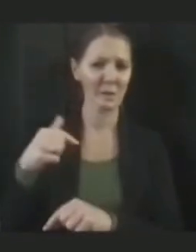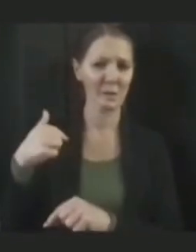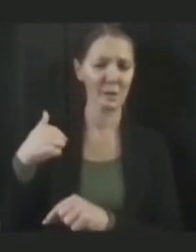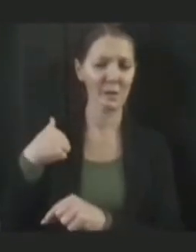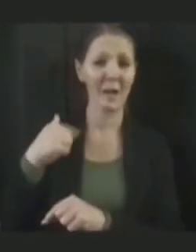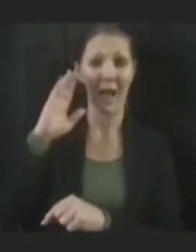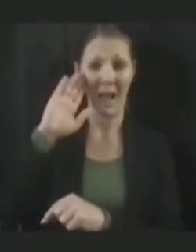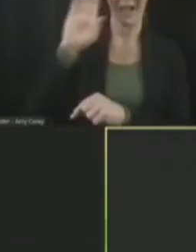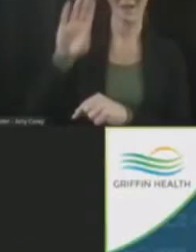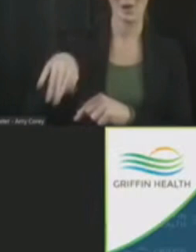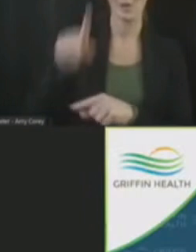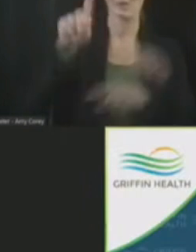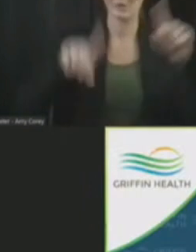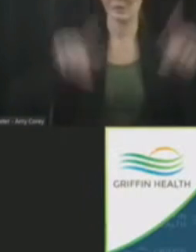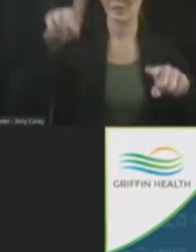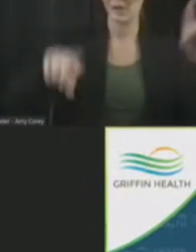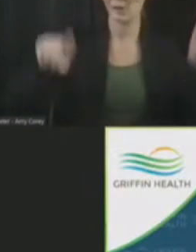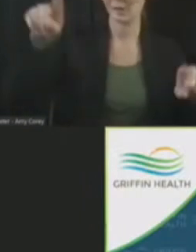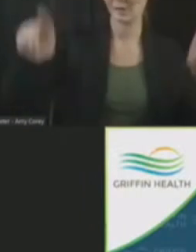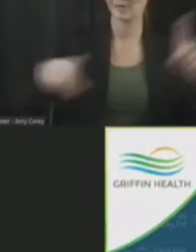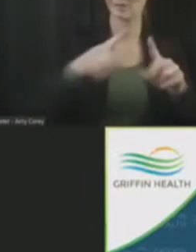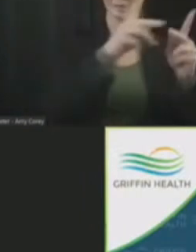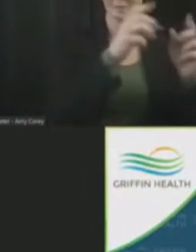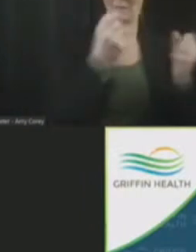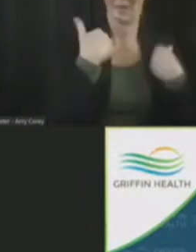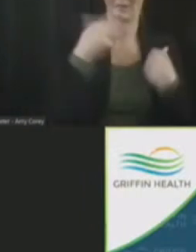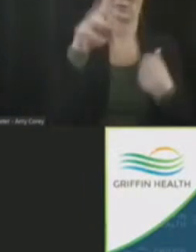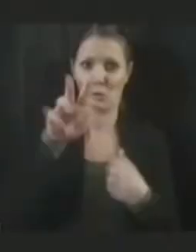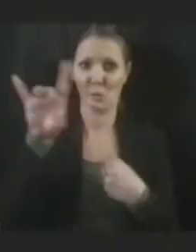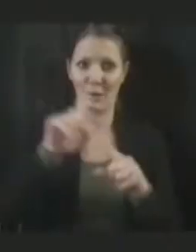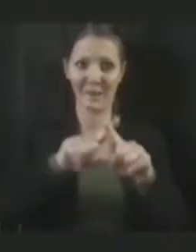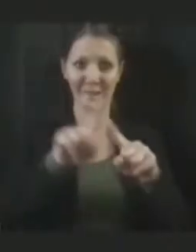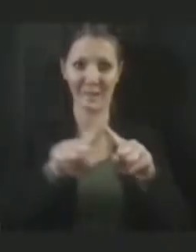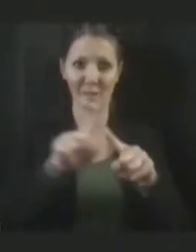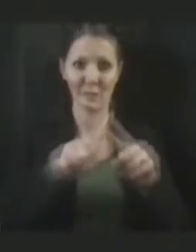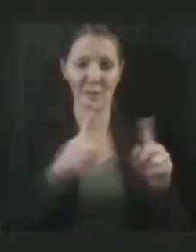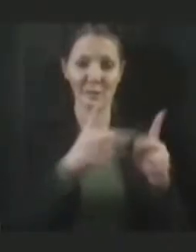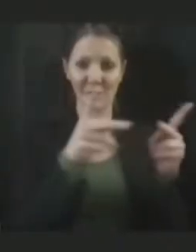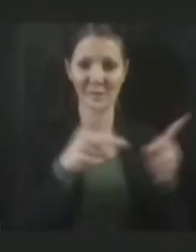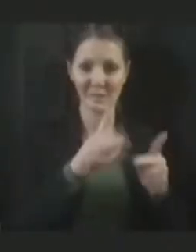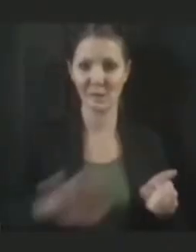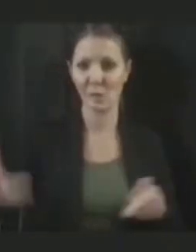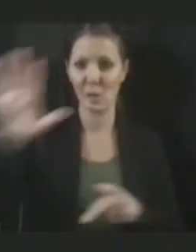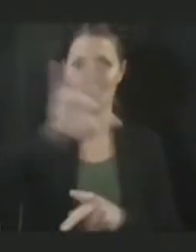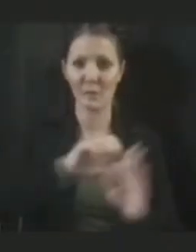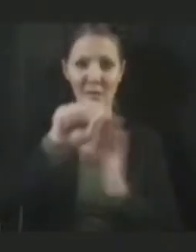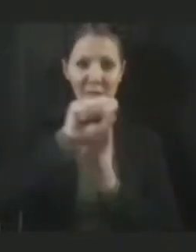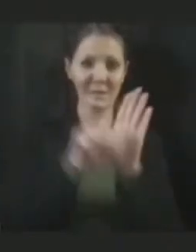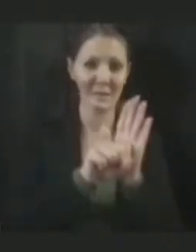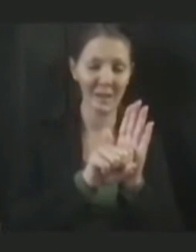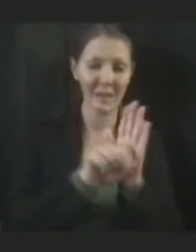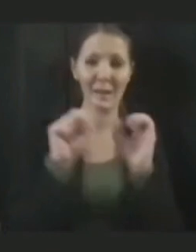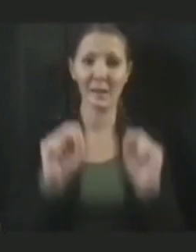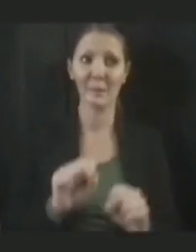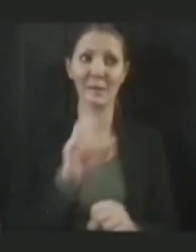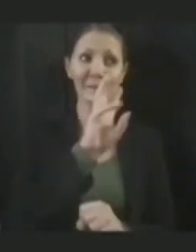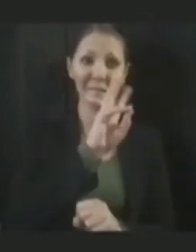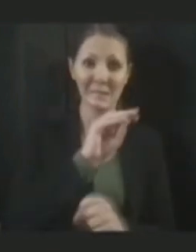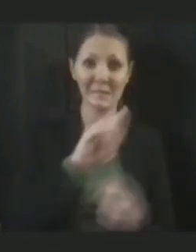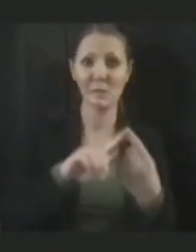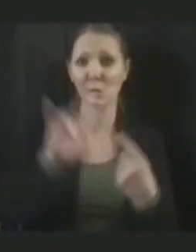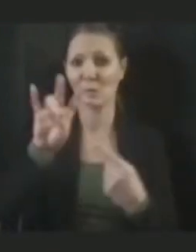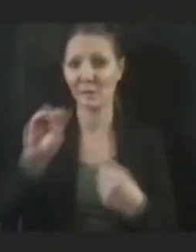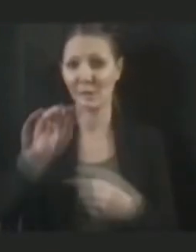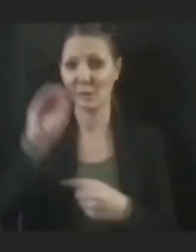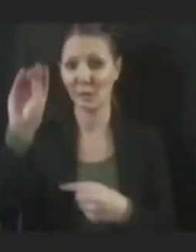facility across the 28 facilities in the state. You know, it's high as 60 to 70% of eligibles in